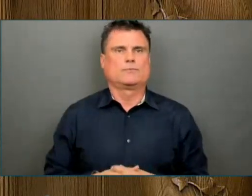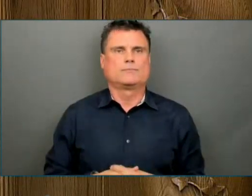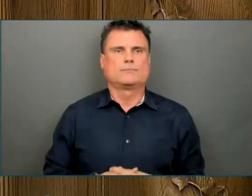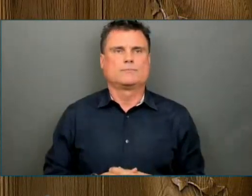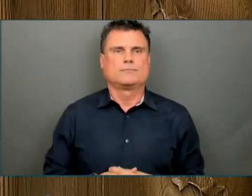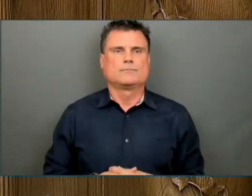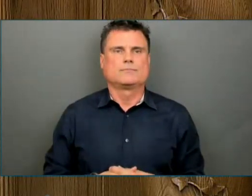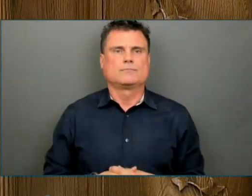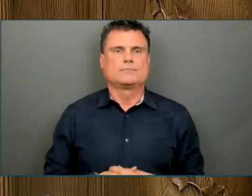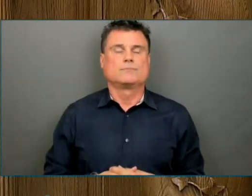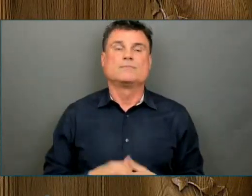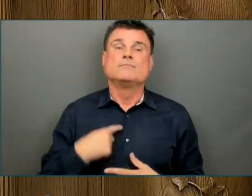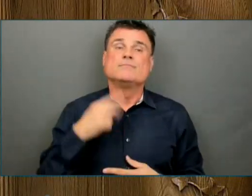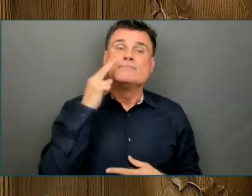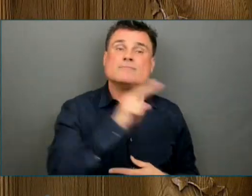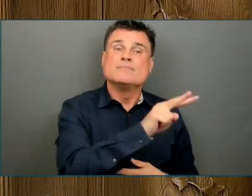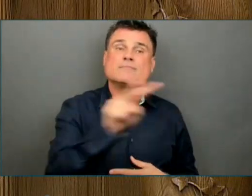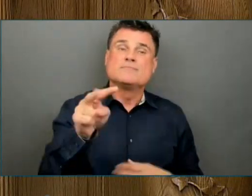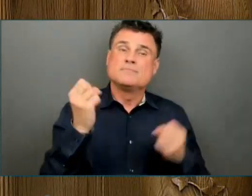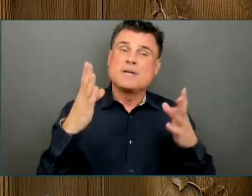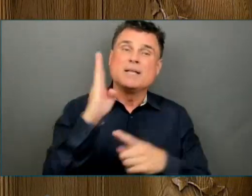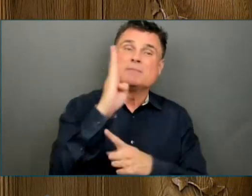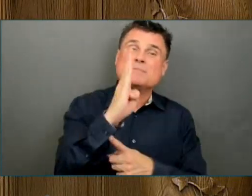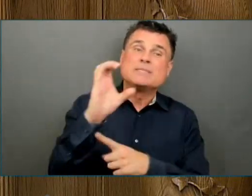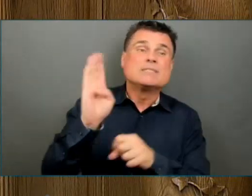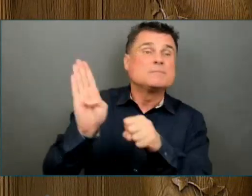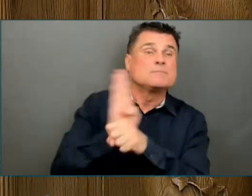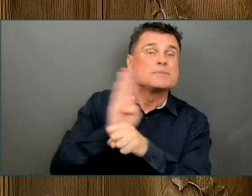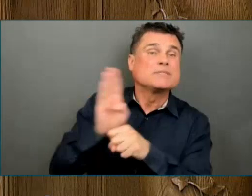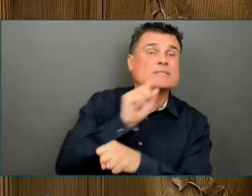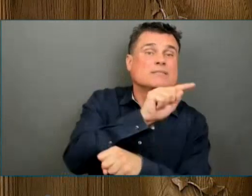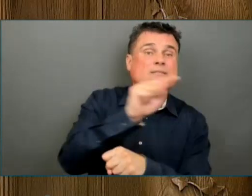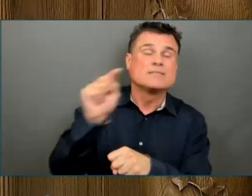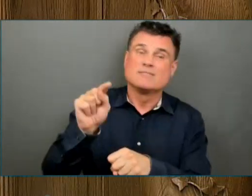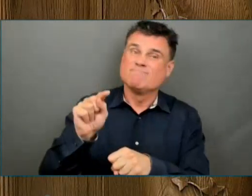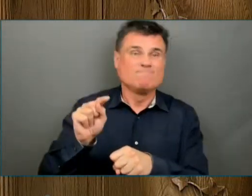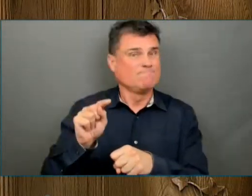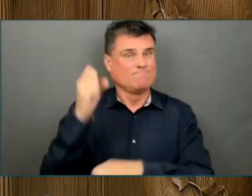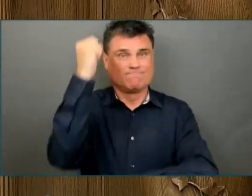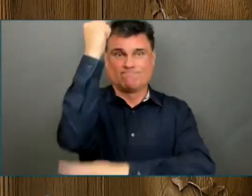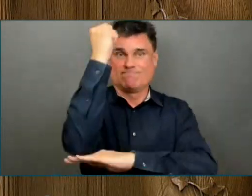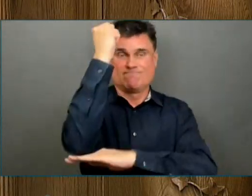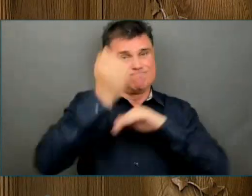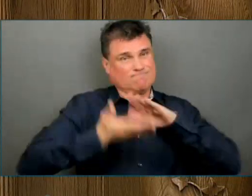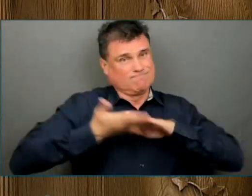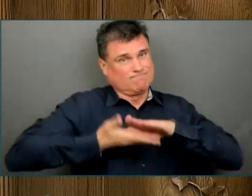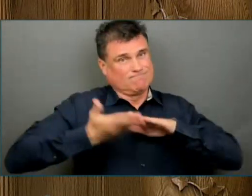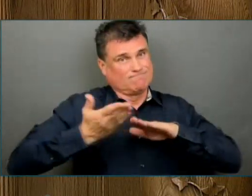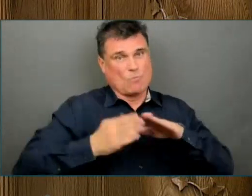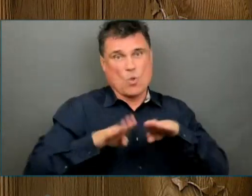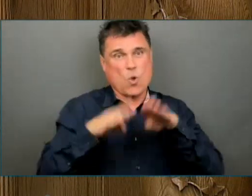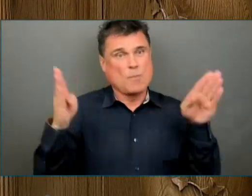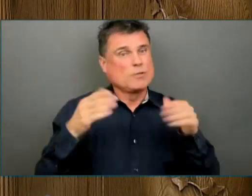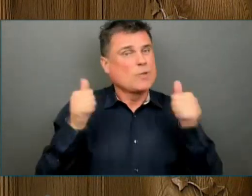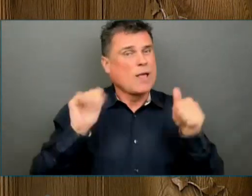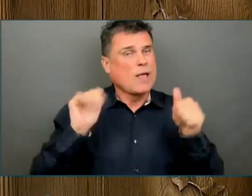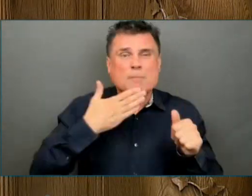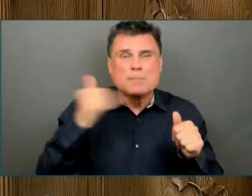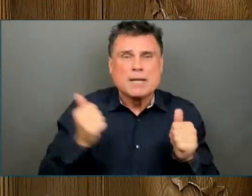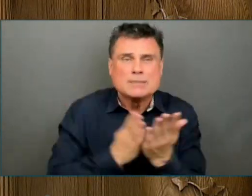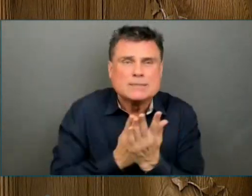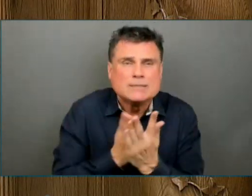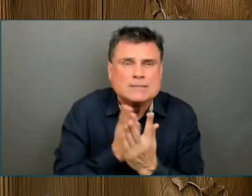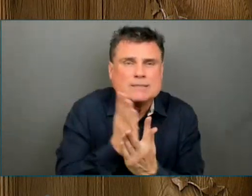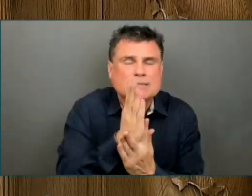and earth to keep our supply lines open, our shelves stocked and our economy functioning. We know better